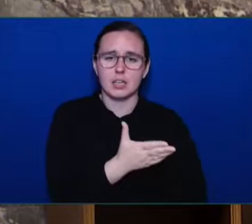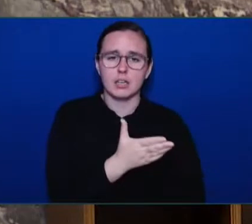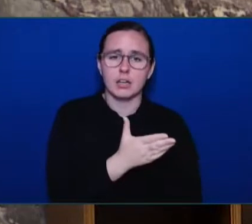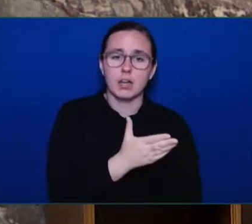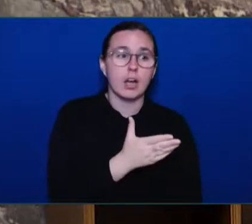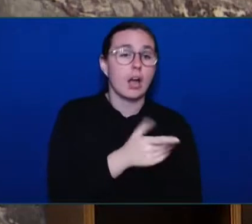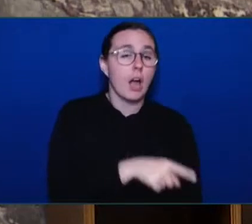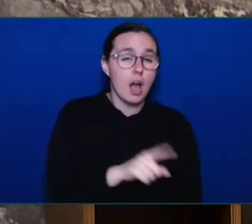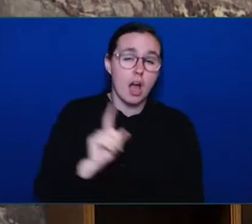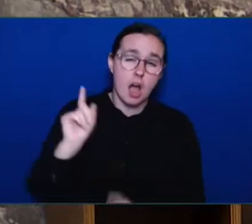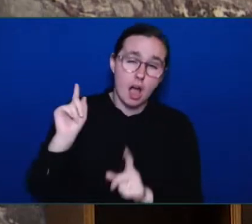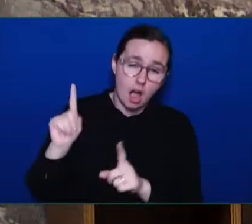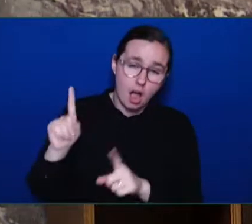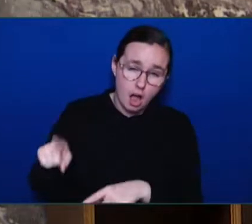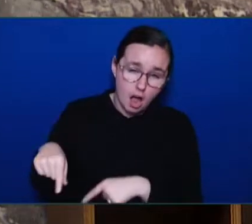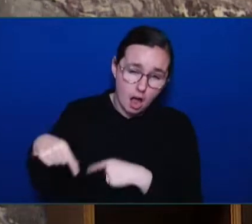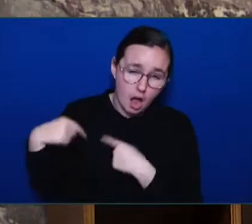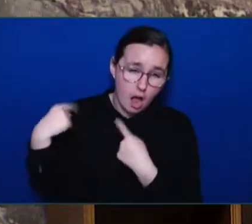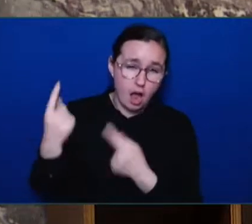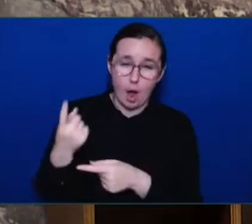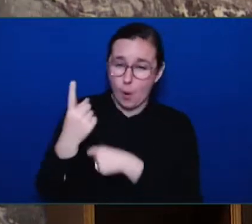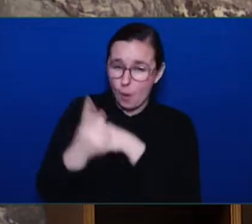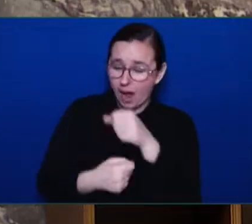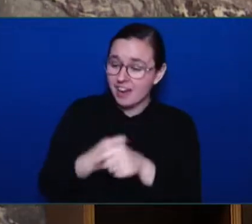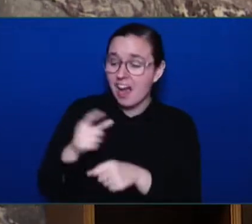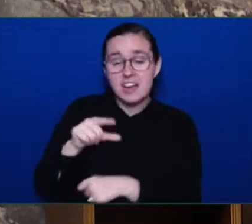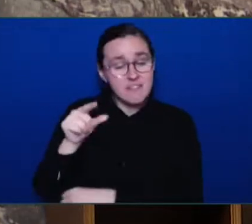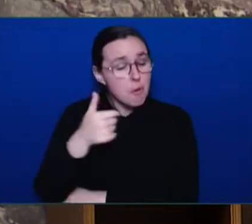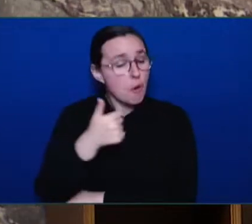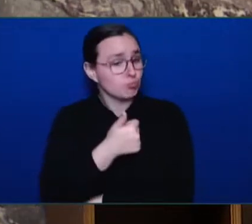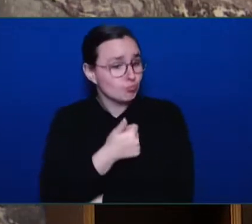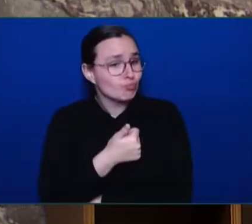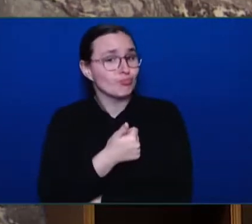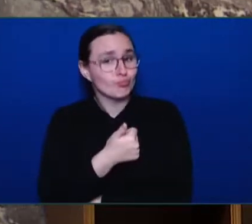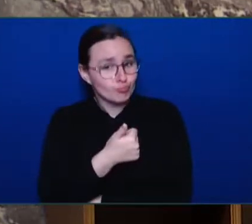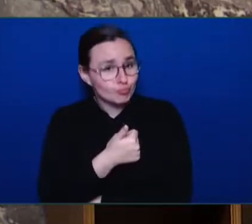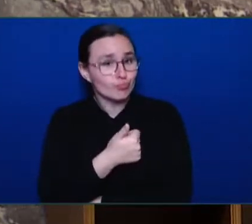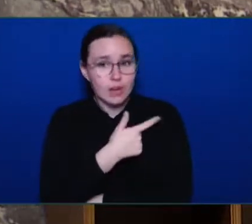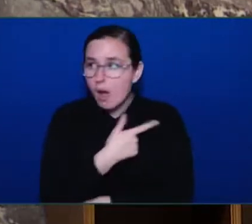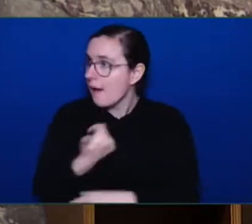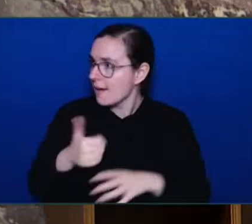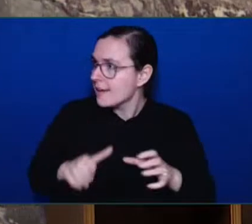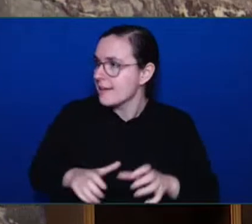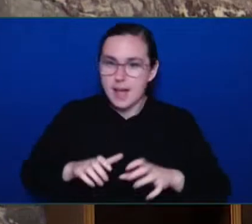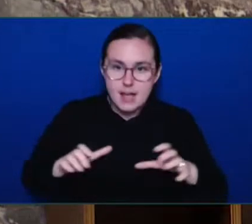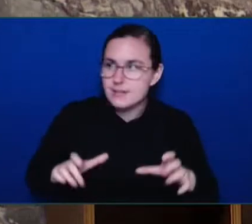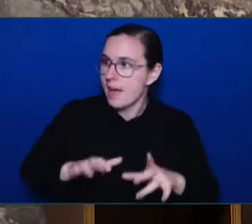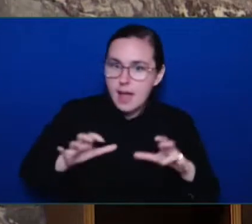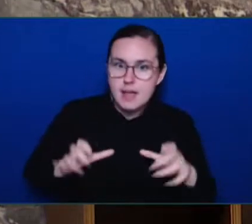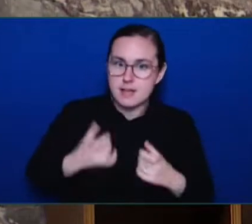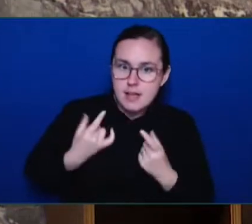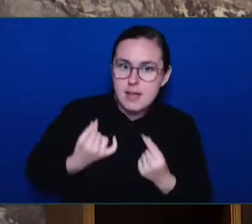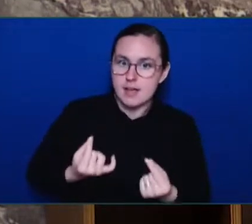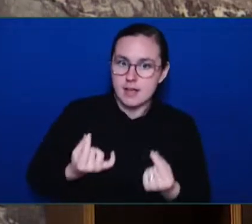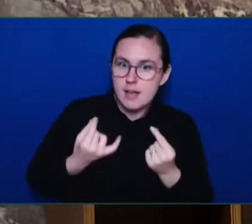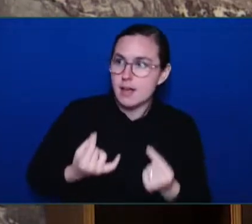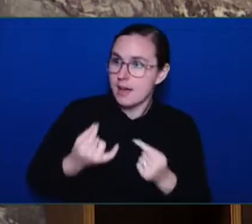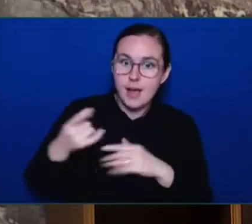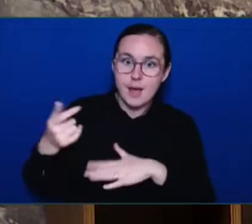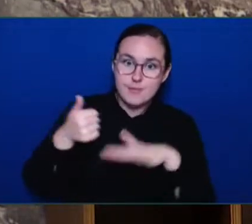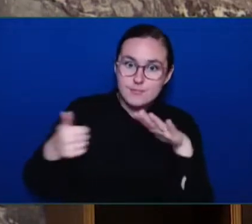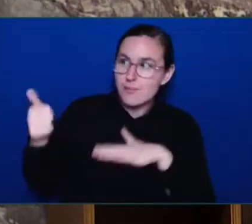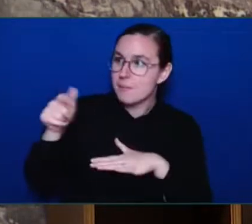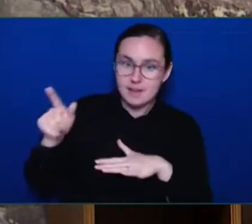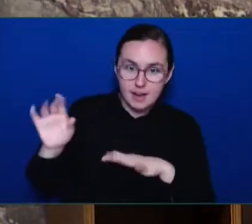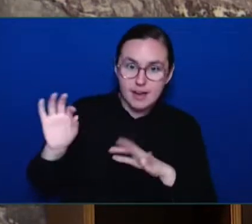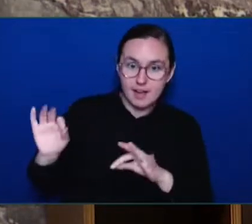But while the incoming premier made time to doorknock for the NDP mayor of Vancouver, he delayed killing